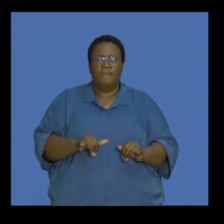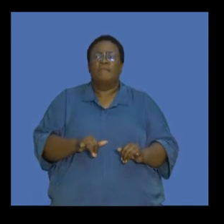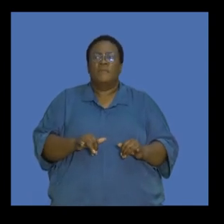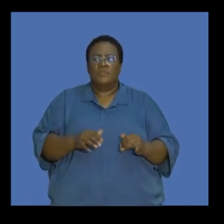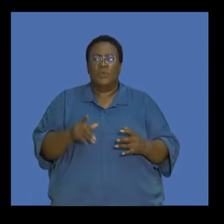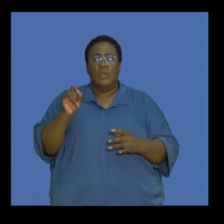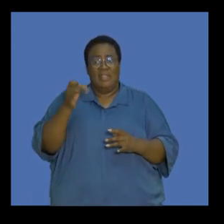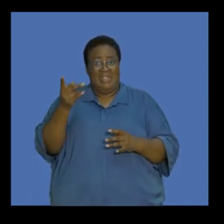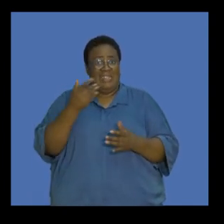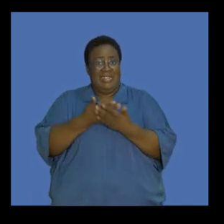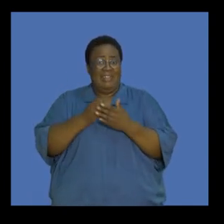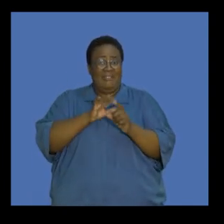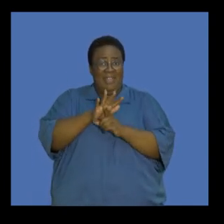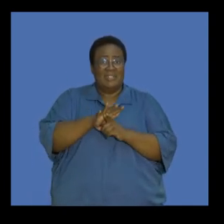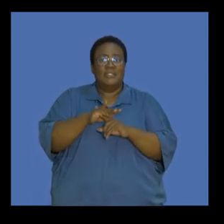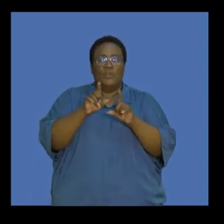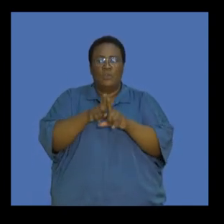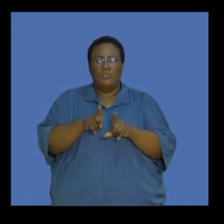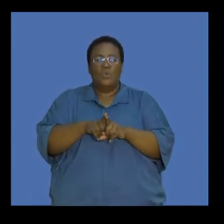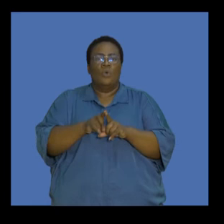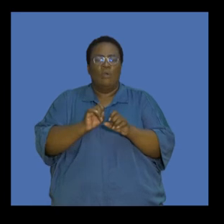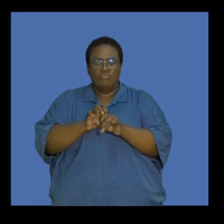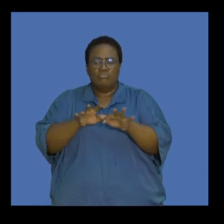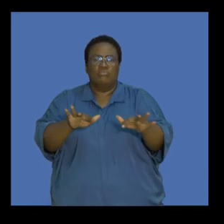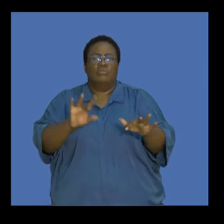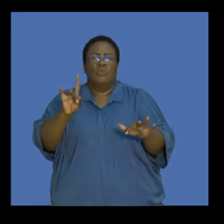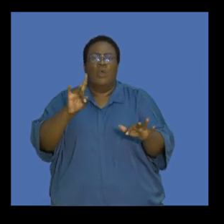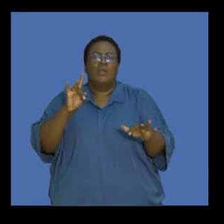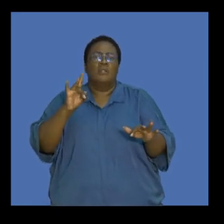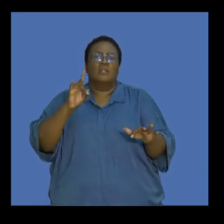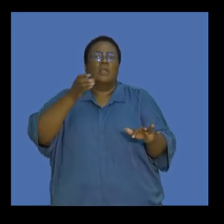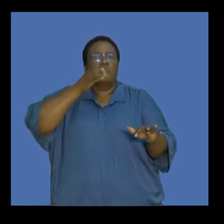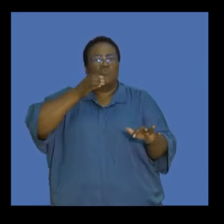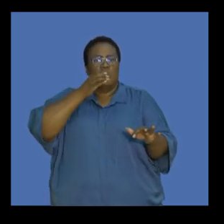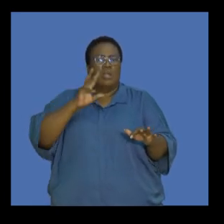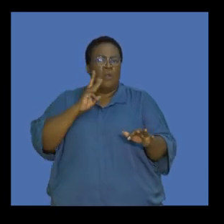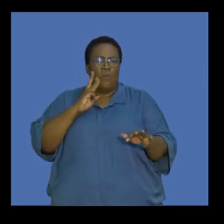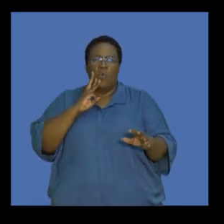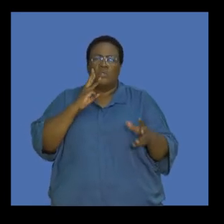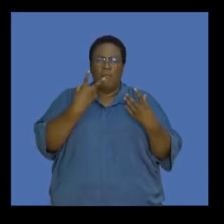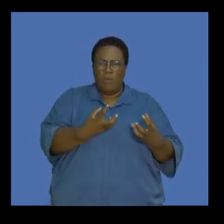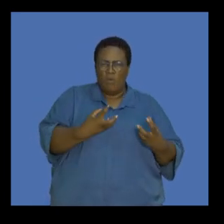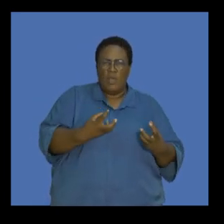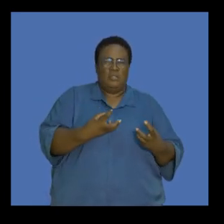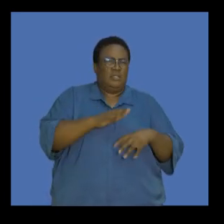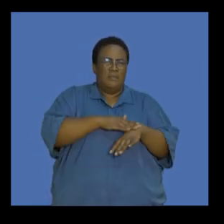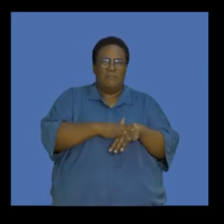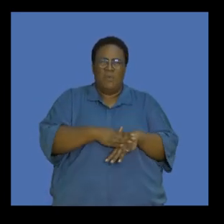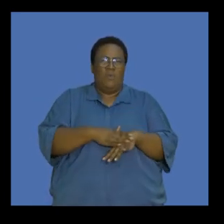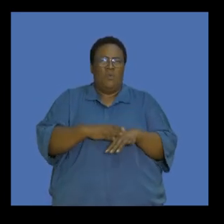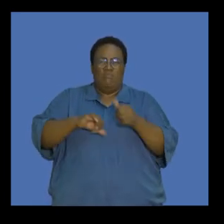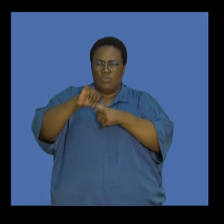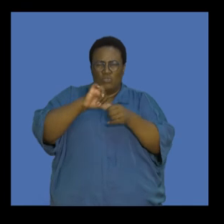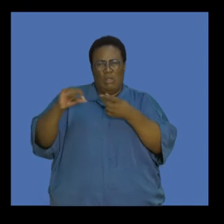Okay. The effects of desertification continue to also pollute our drinking water. There's an increase in famine, poverty,